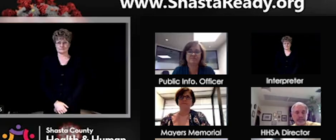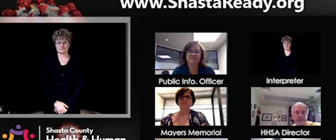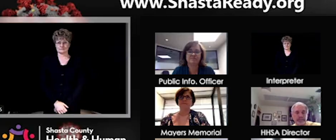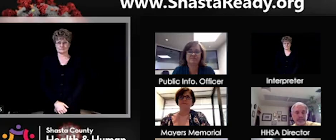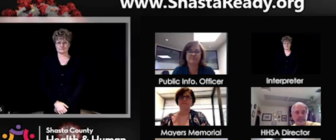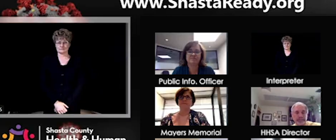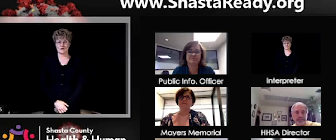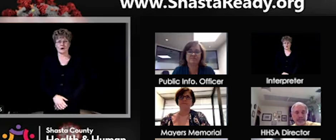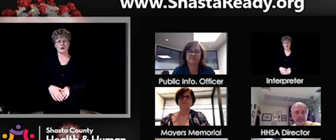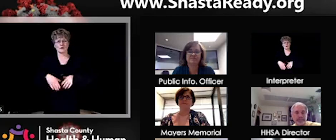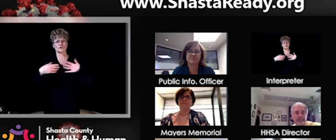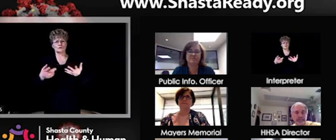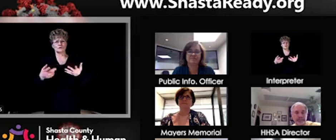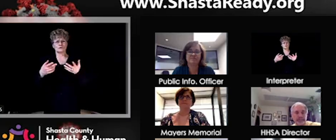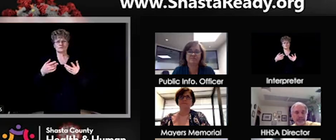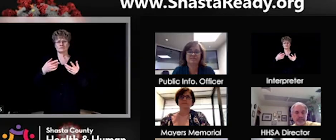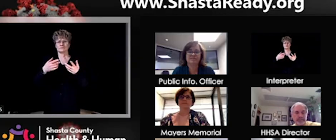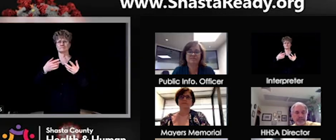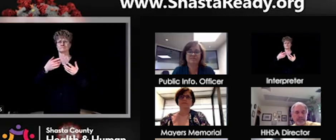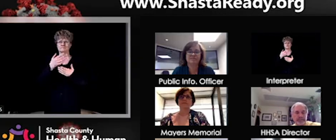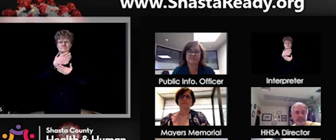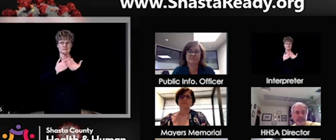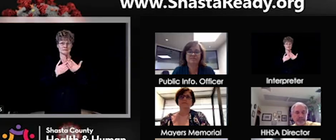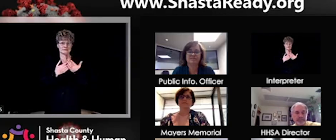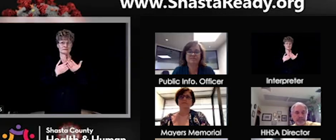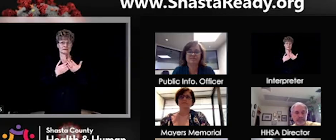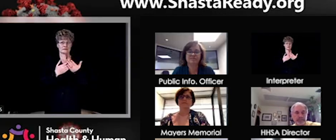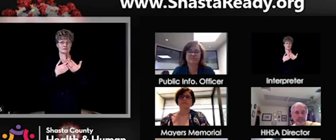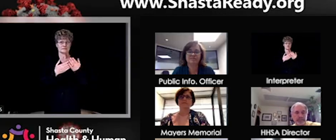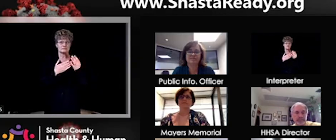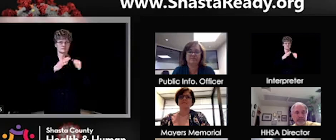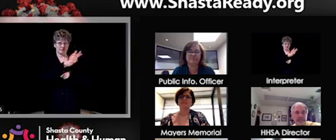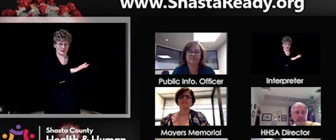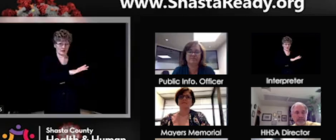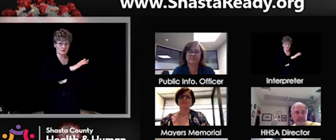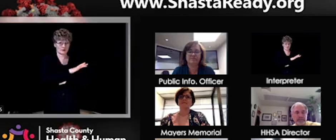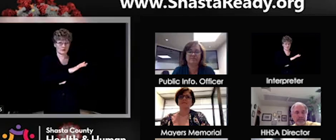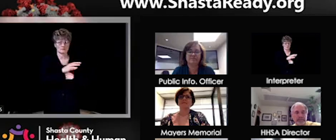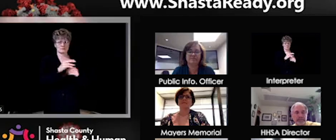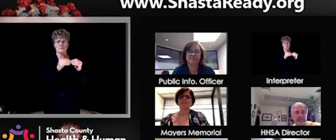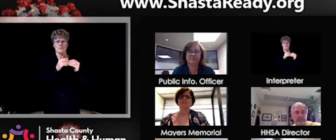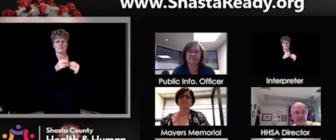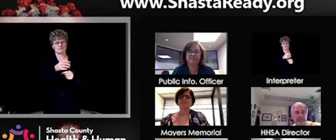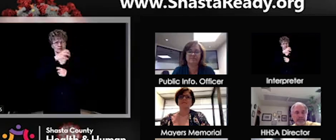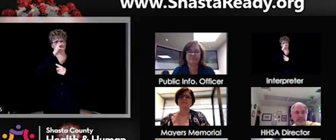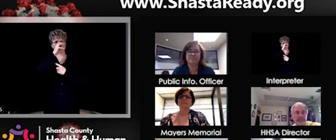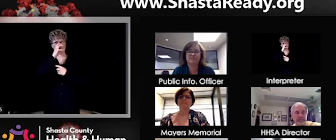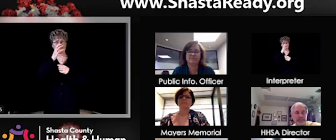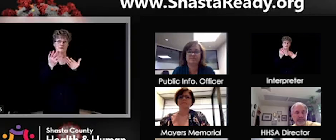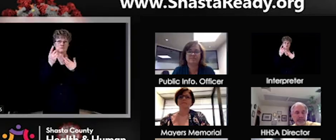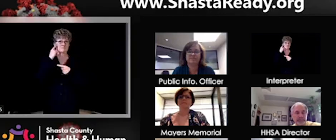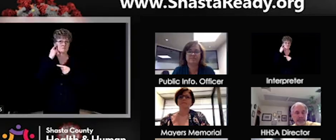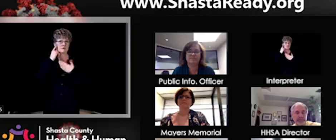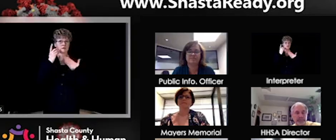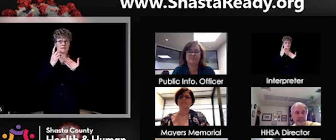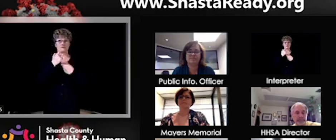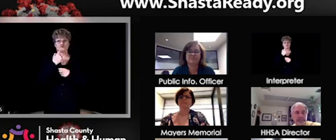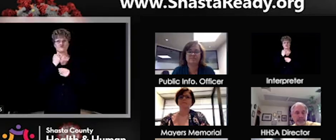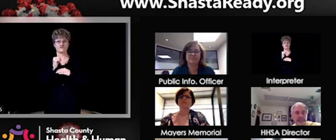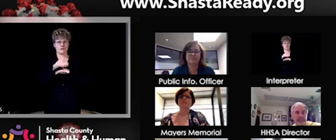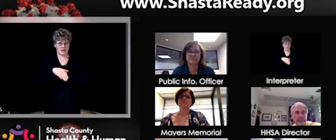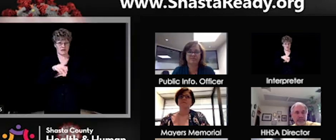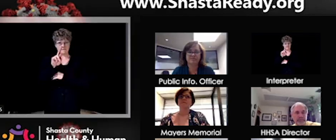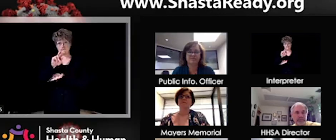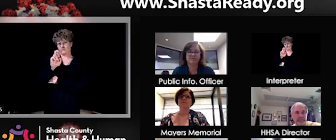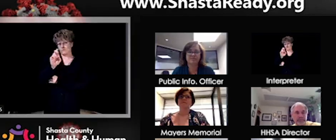education, even though some other jurisdictions are doing enforcement, even in I think red bluff, it's not even just necessarily a, oh, those, those guys